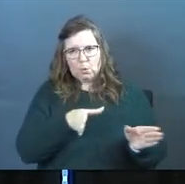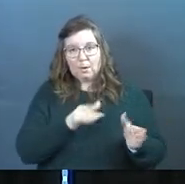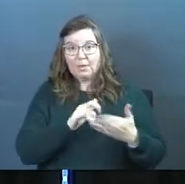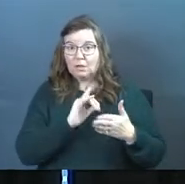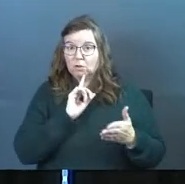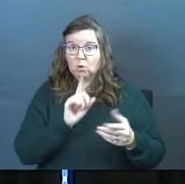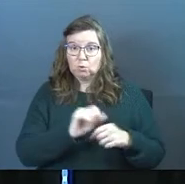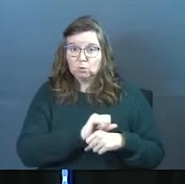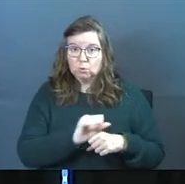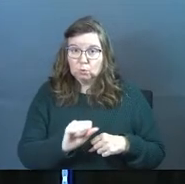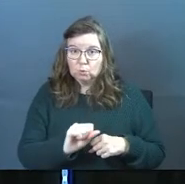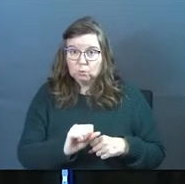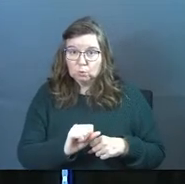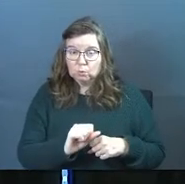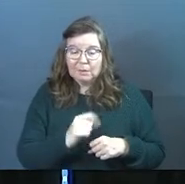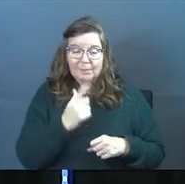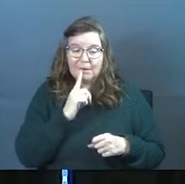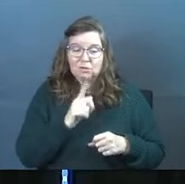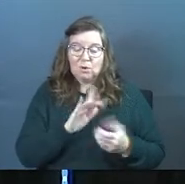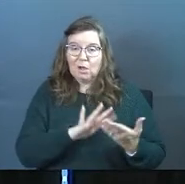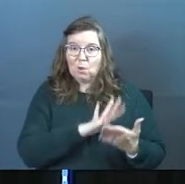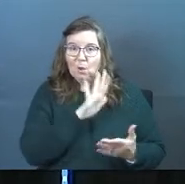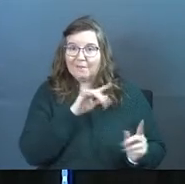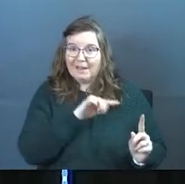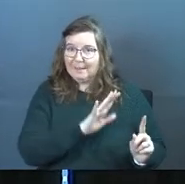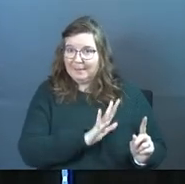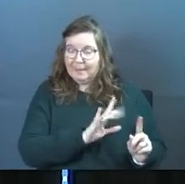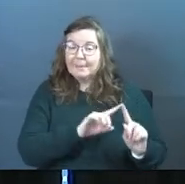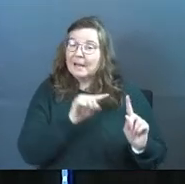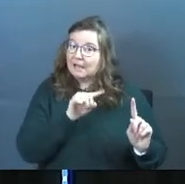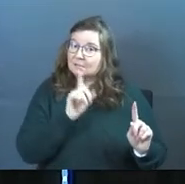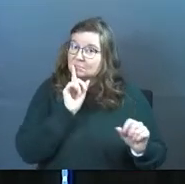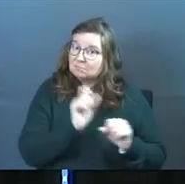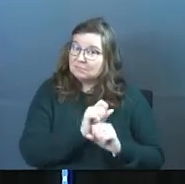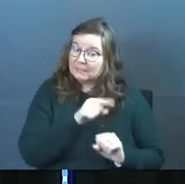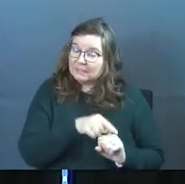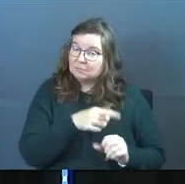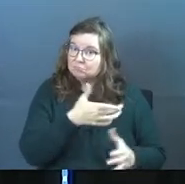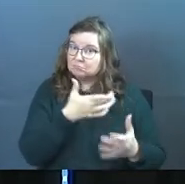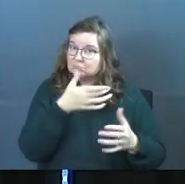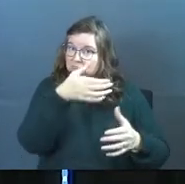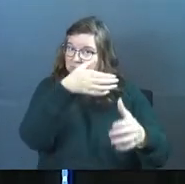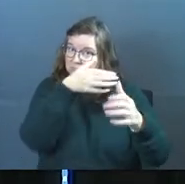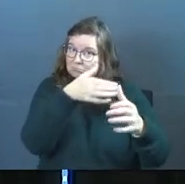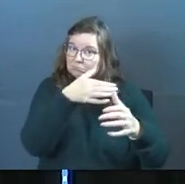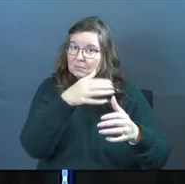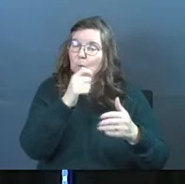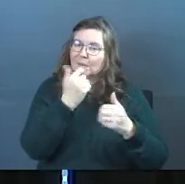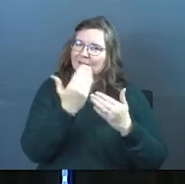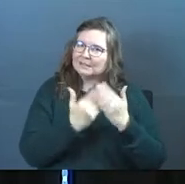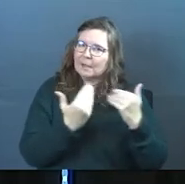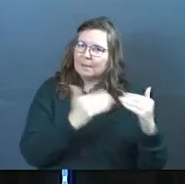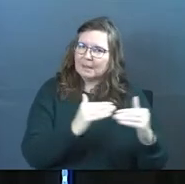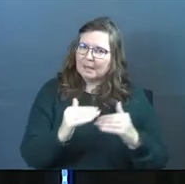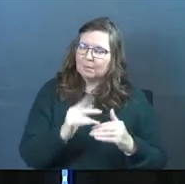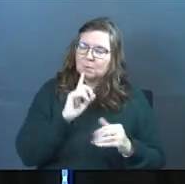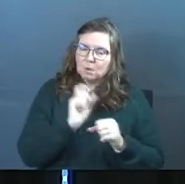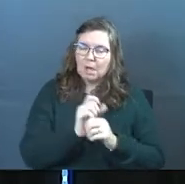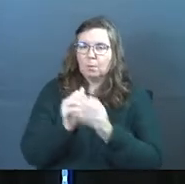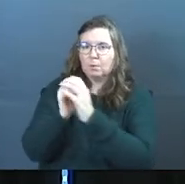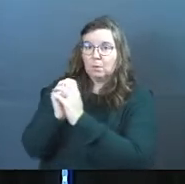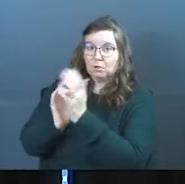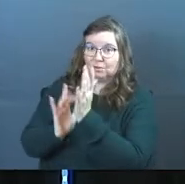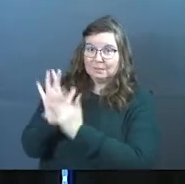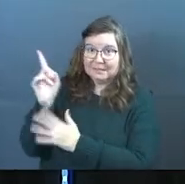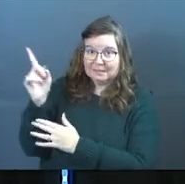That's all true. I'm not trying to glorify him. He is, that is all true within certain bounds for sure. And we worship